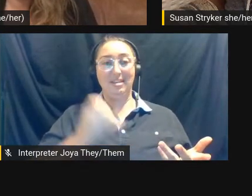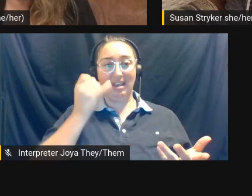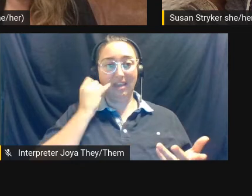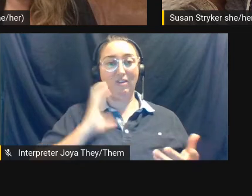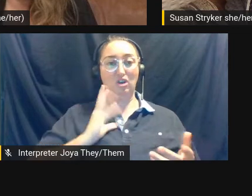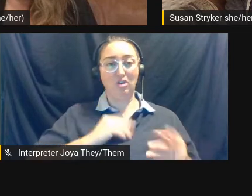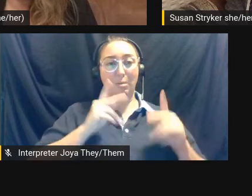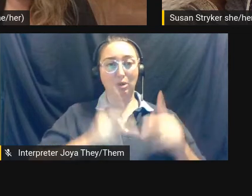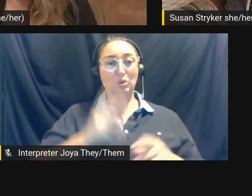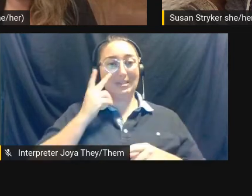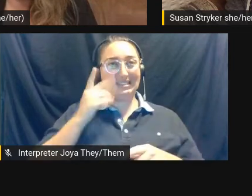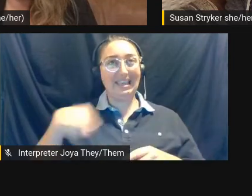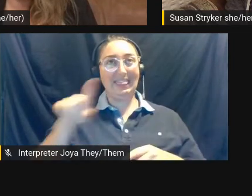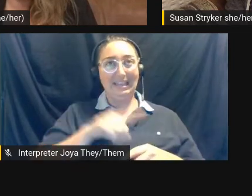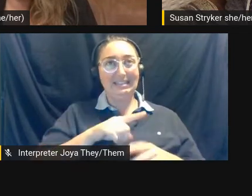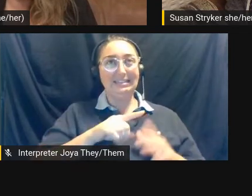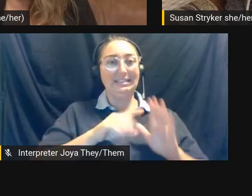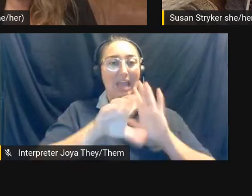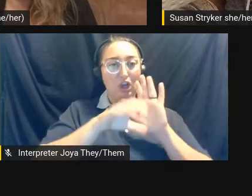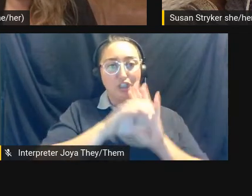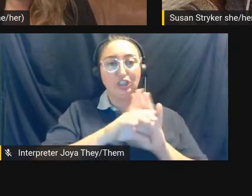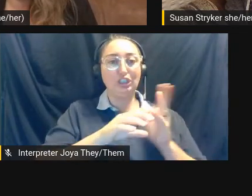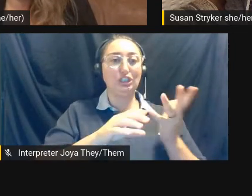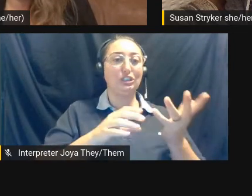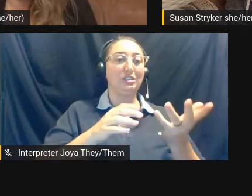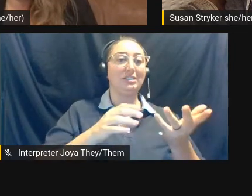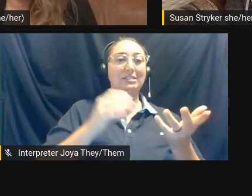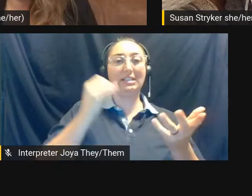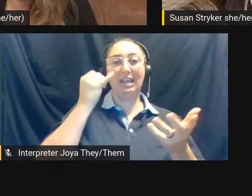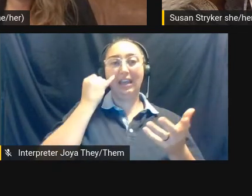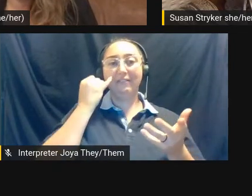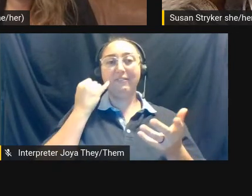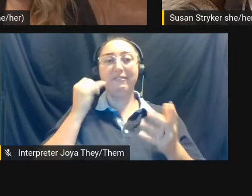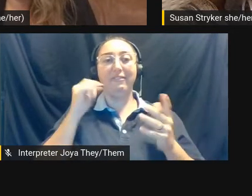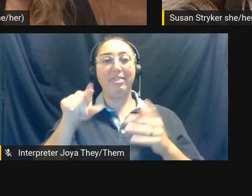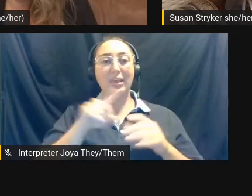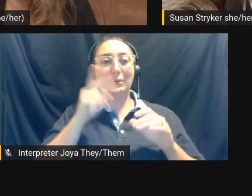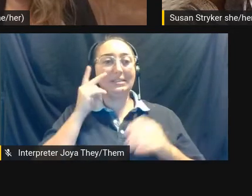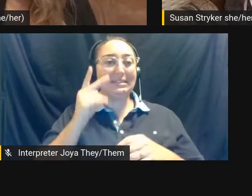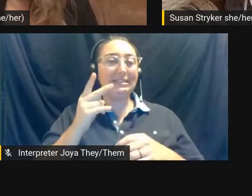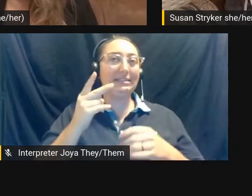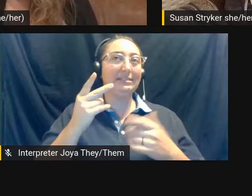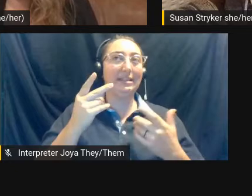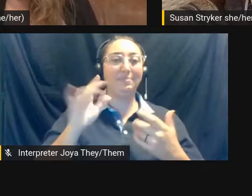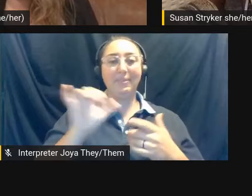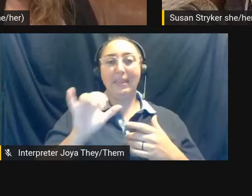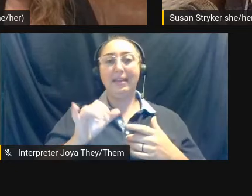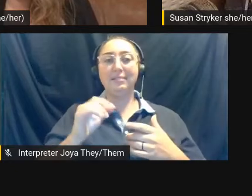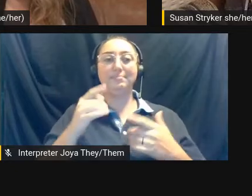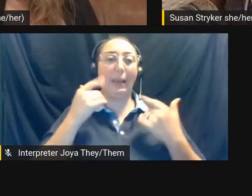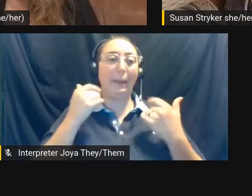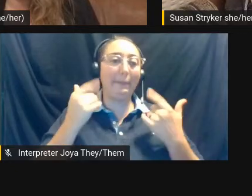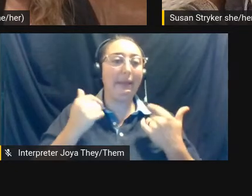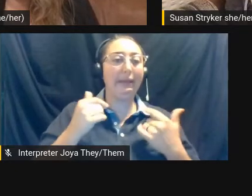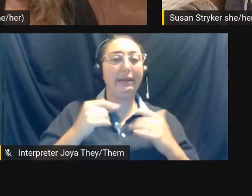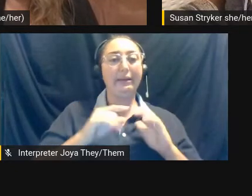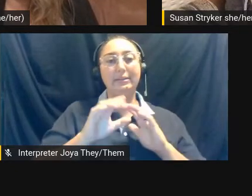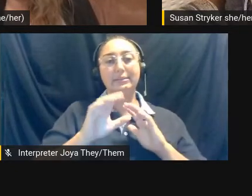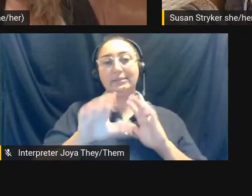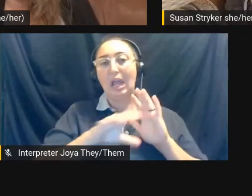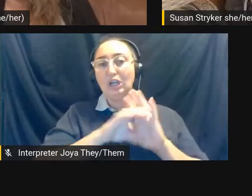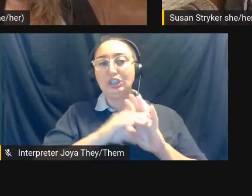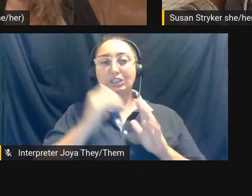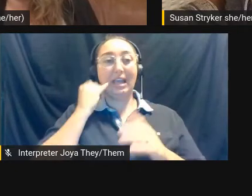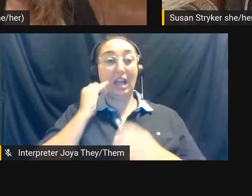depictions, whether they're the comedic, like, depictions where trans people are the butt of a joke,